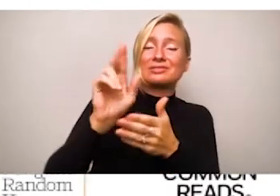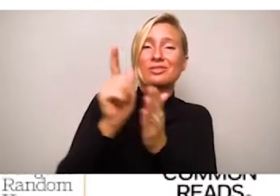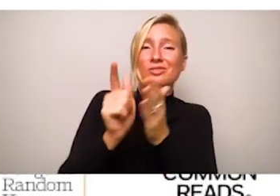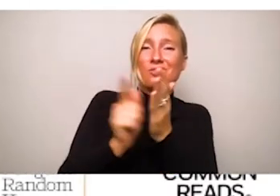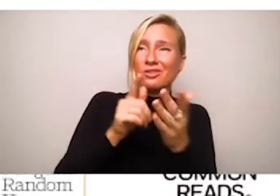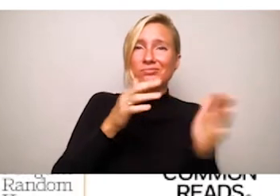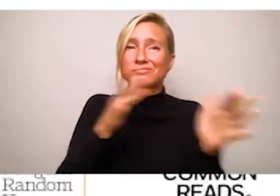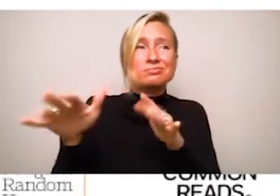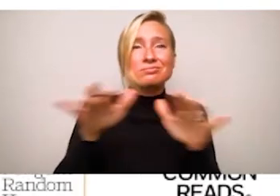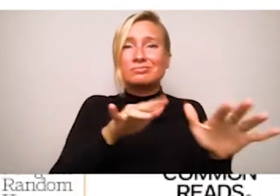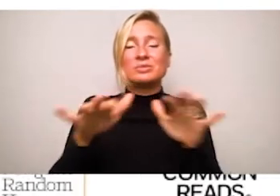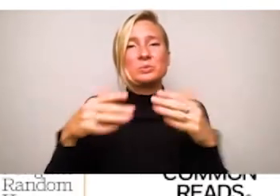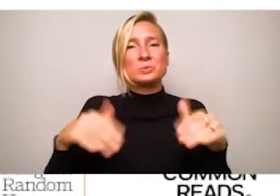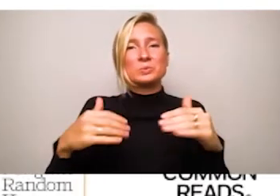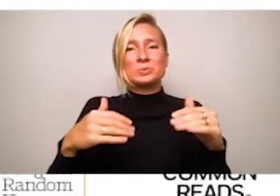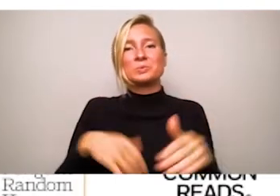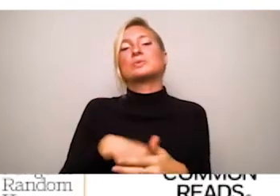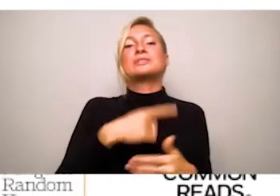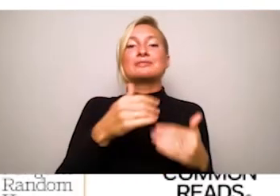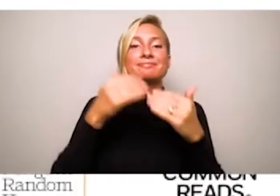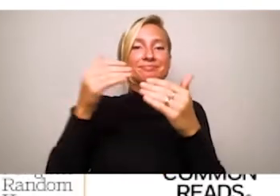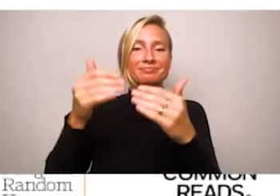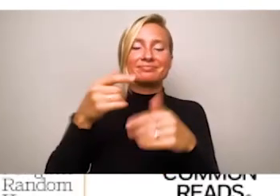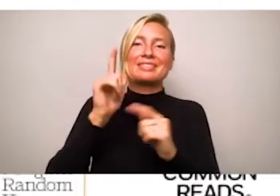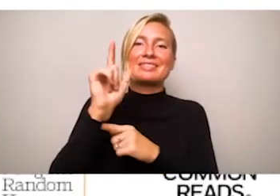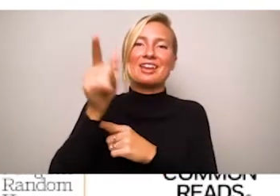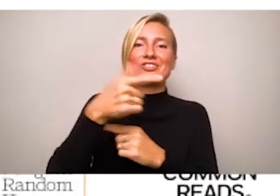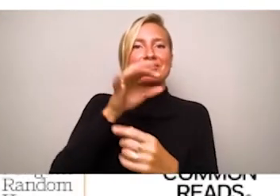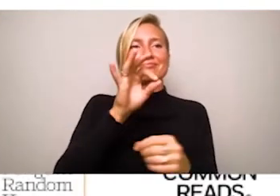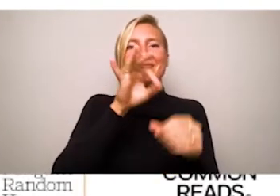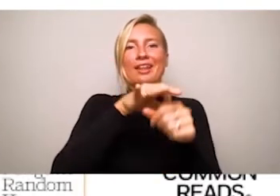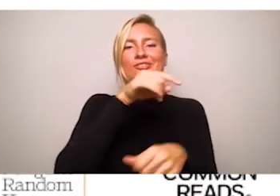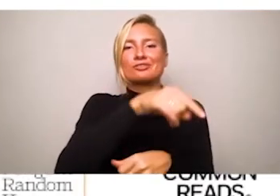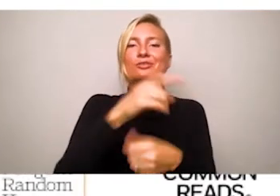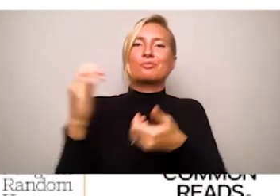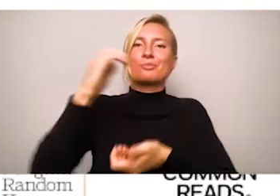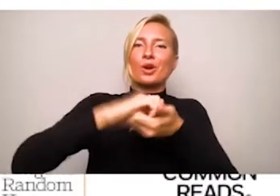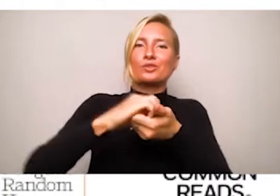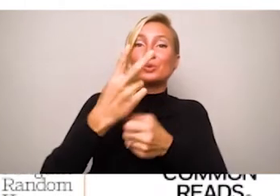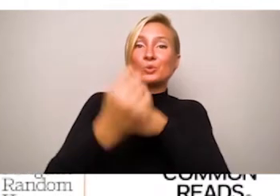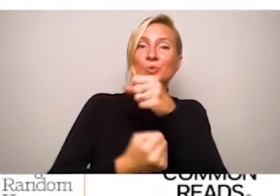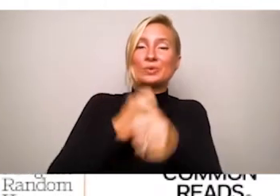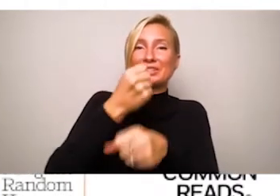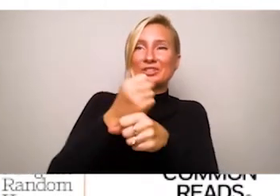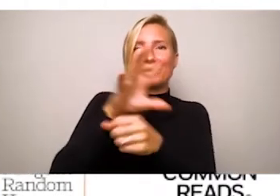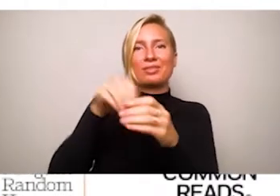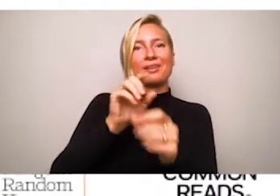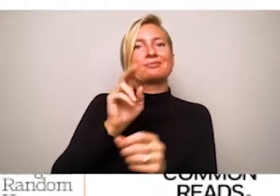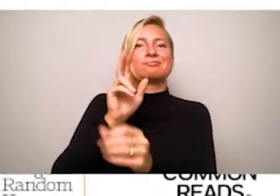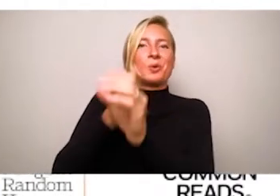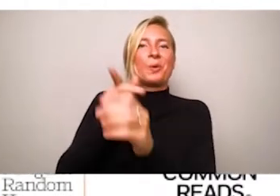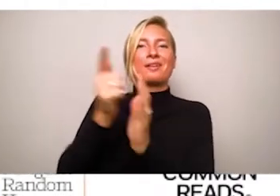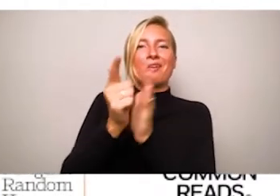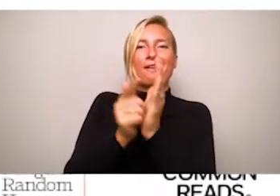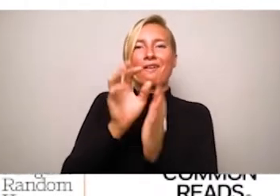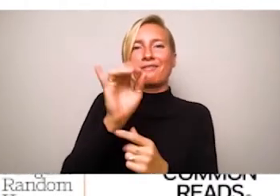to and from work at the national law firm where she was elected to partnership within two years of joining the firm. She is now a managing partner